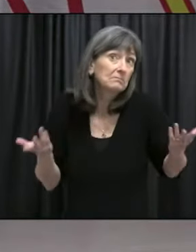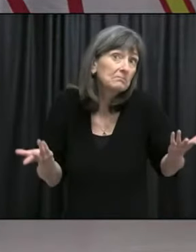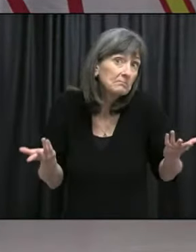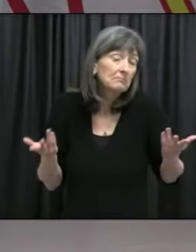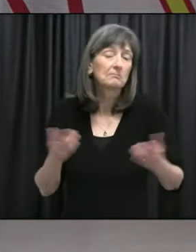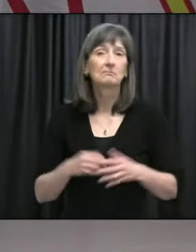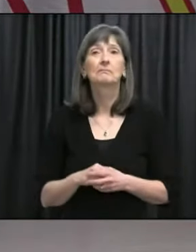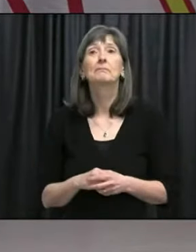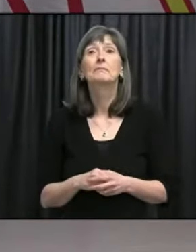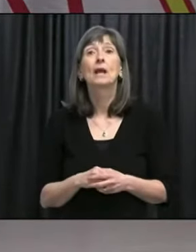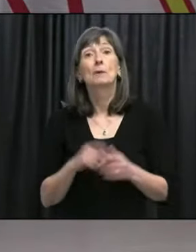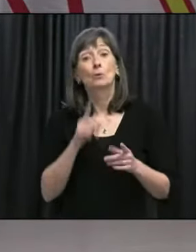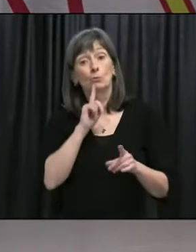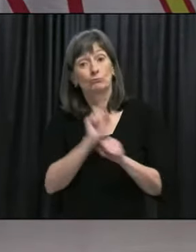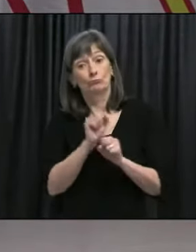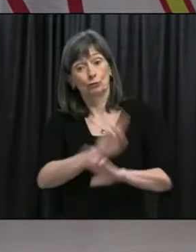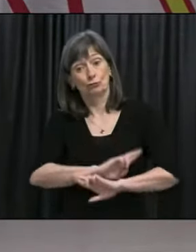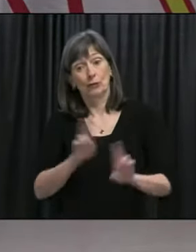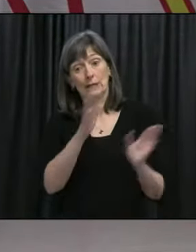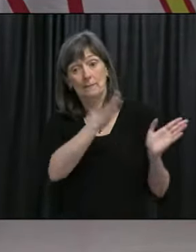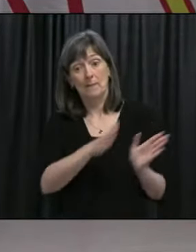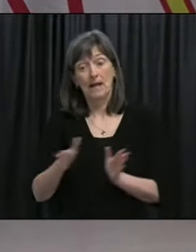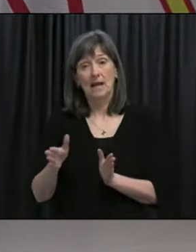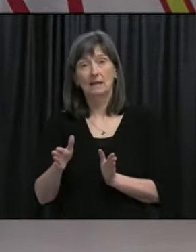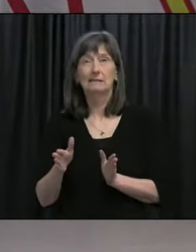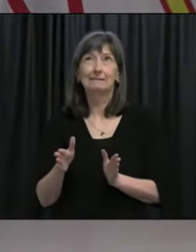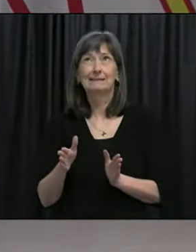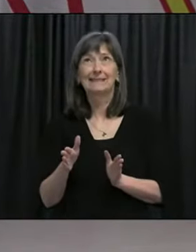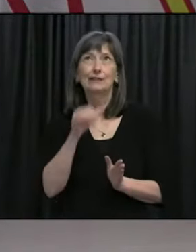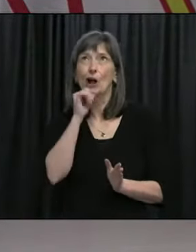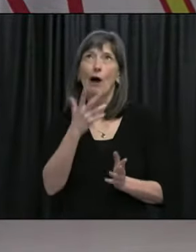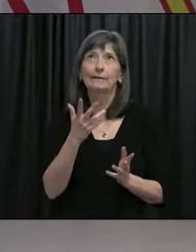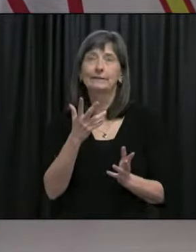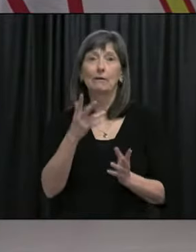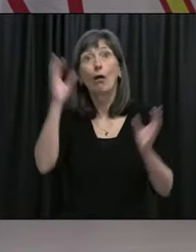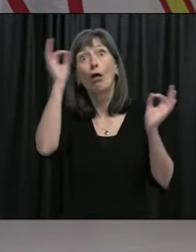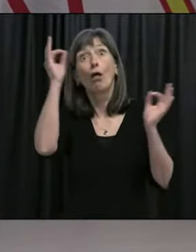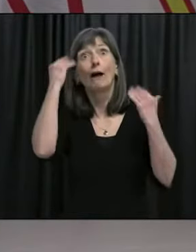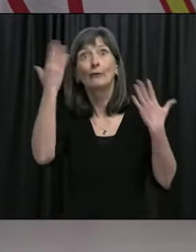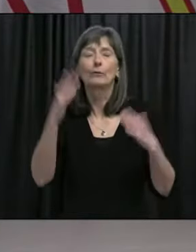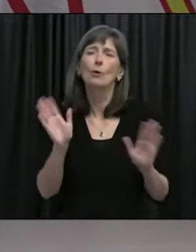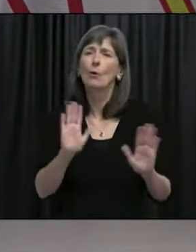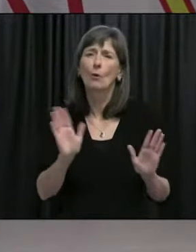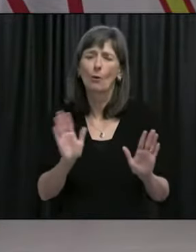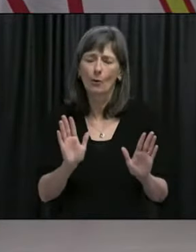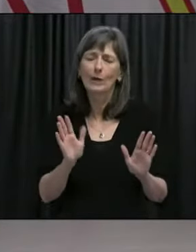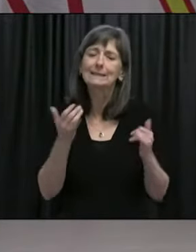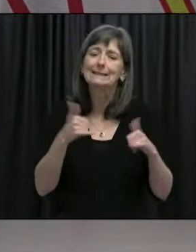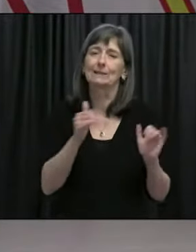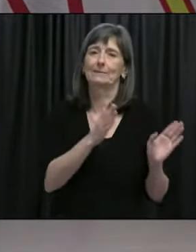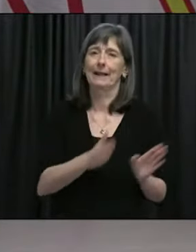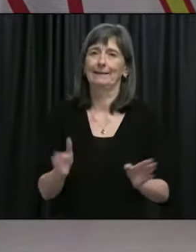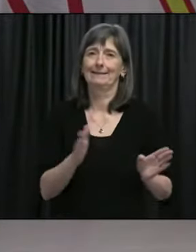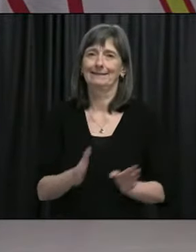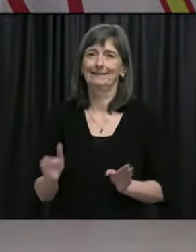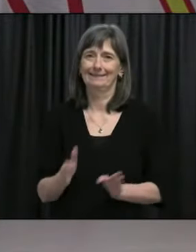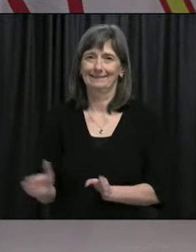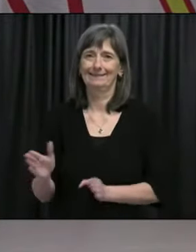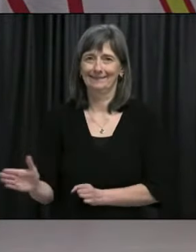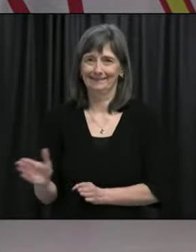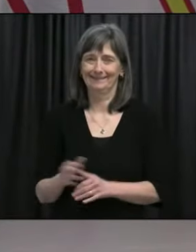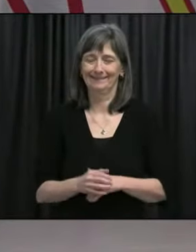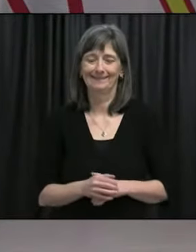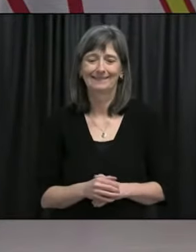But once we have the plans, it's still up in the – I don't want to say up in the air, but it's still in the planning process. So once we